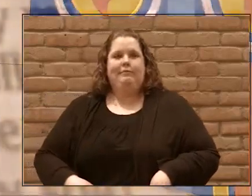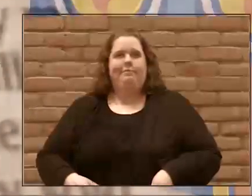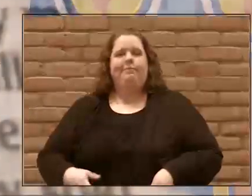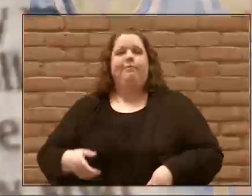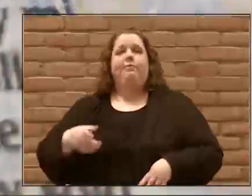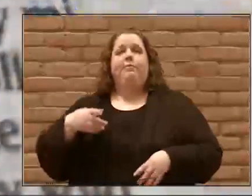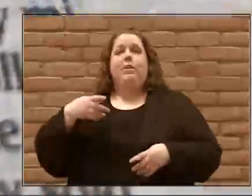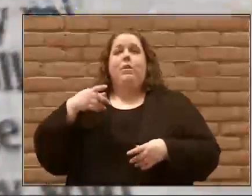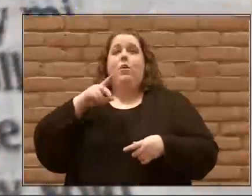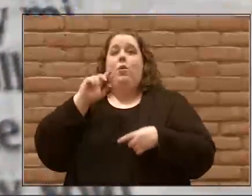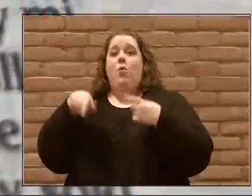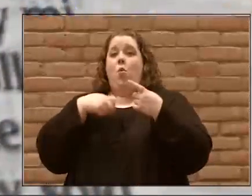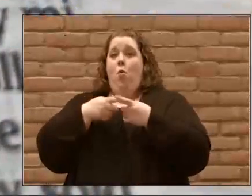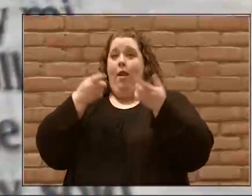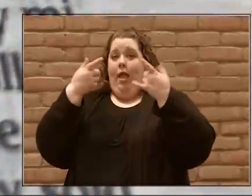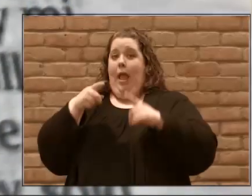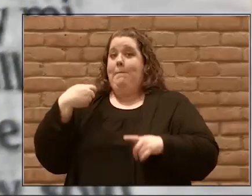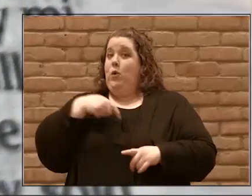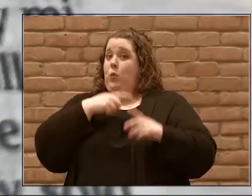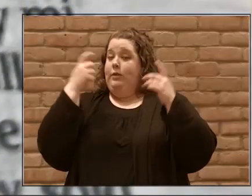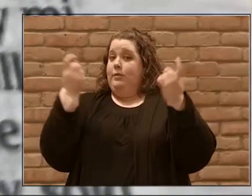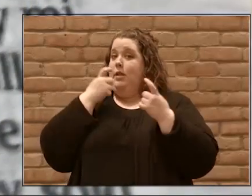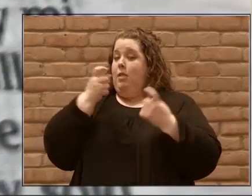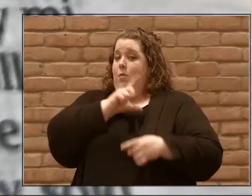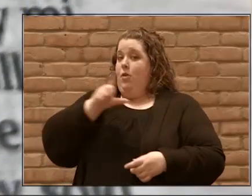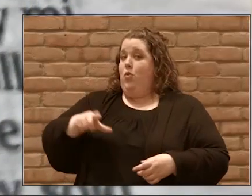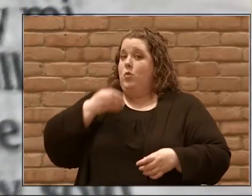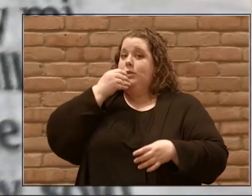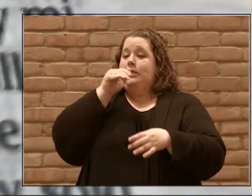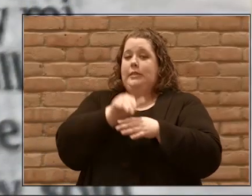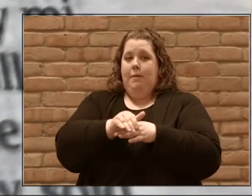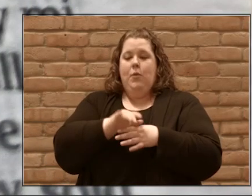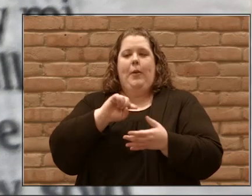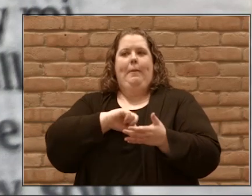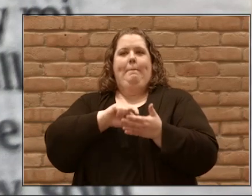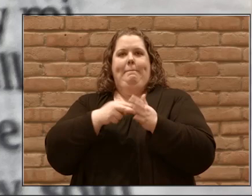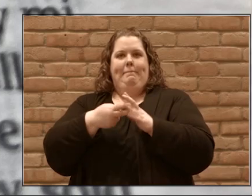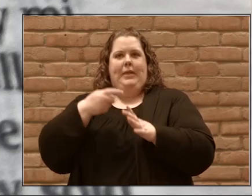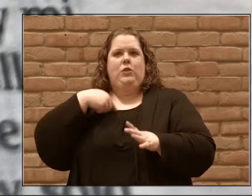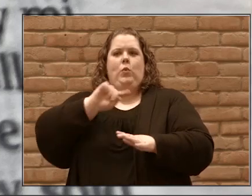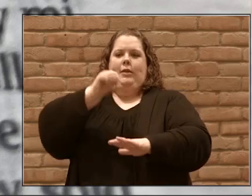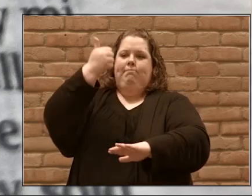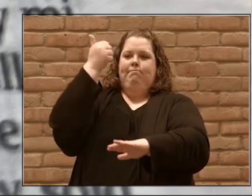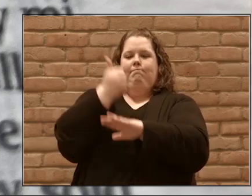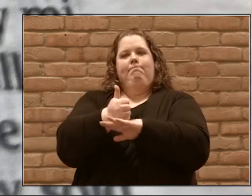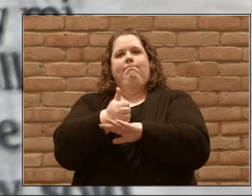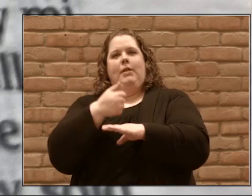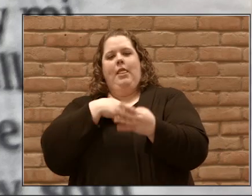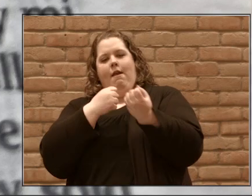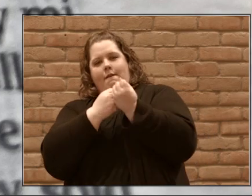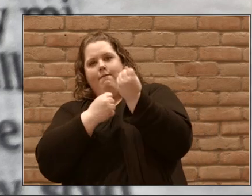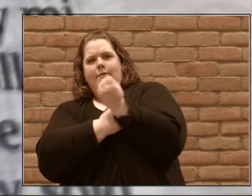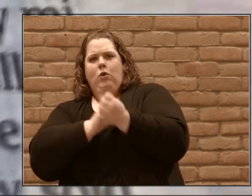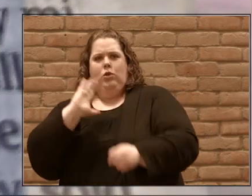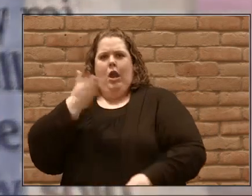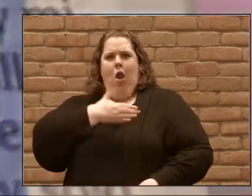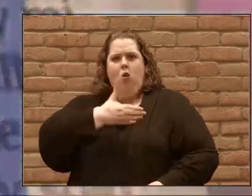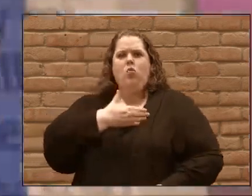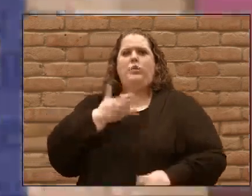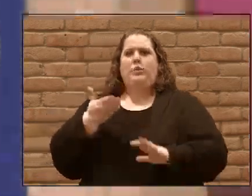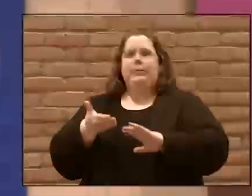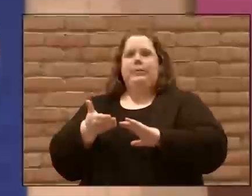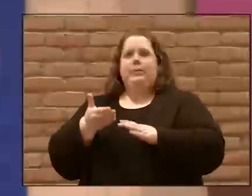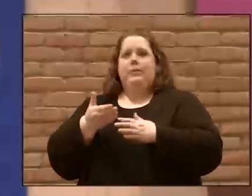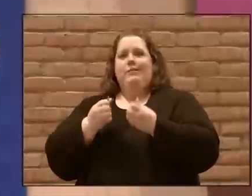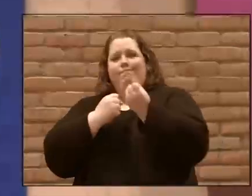Supper, we're planting a flag in saying, we are declaring that our foundation is built on the death and